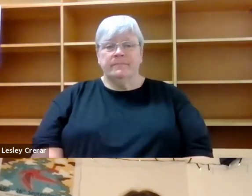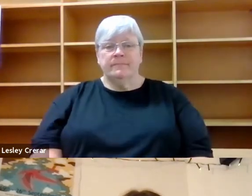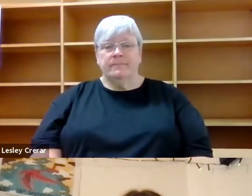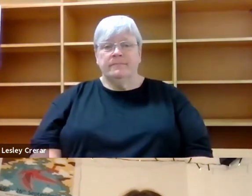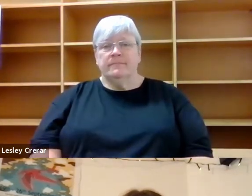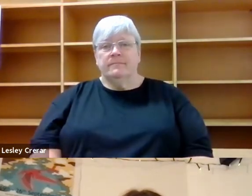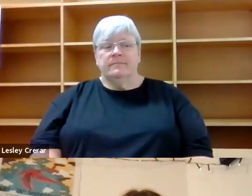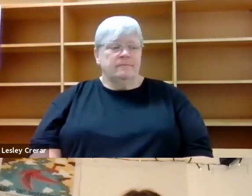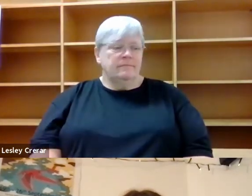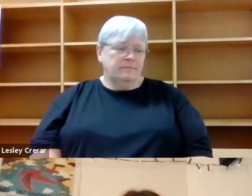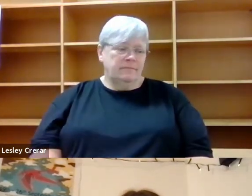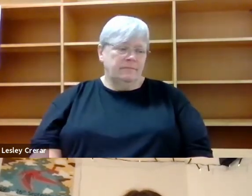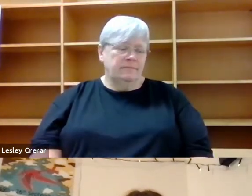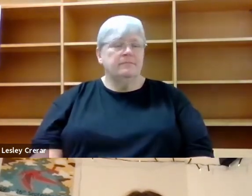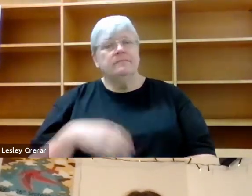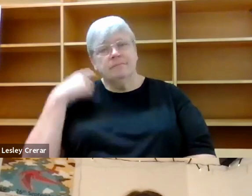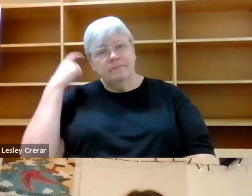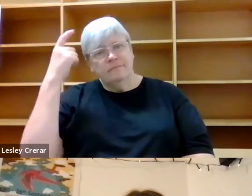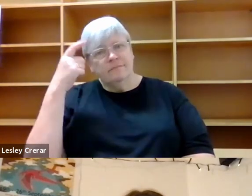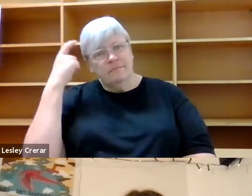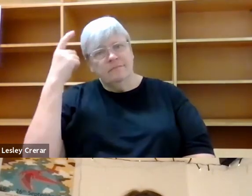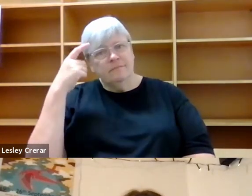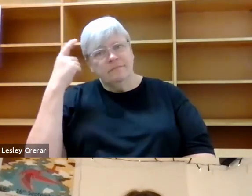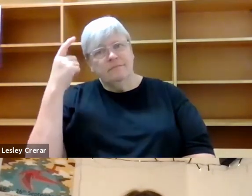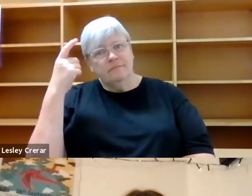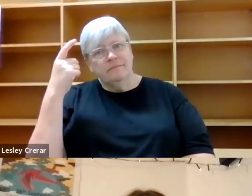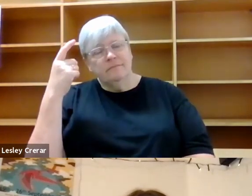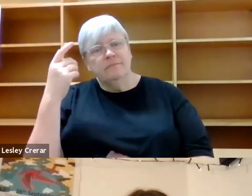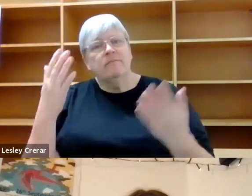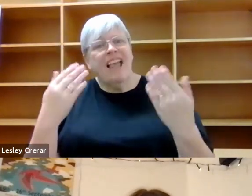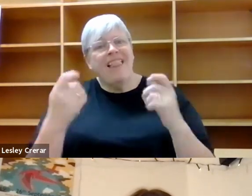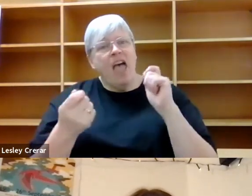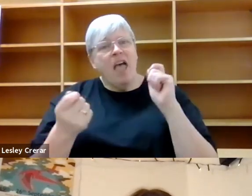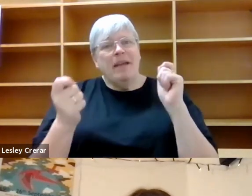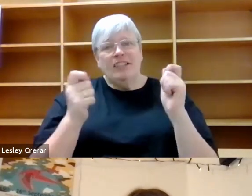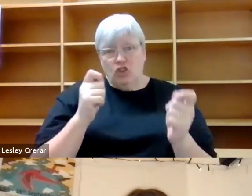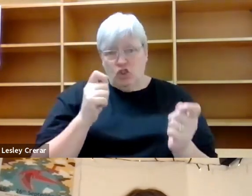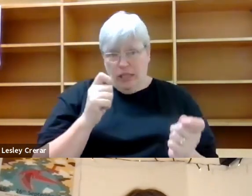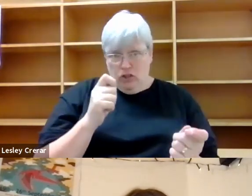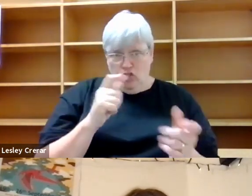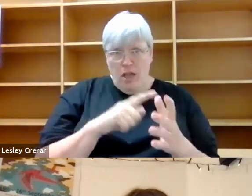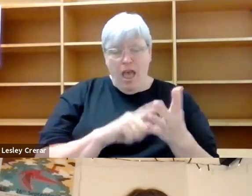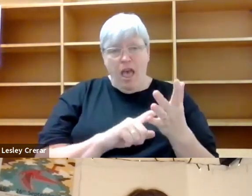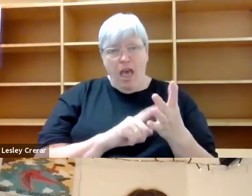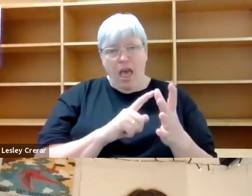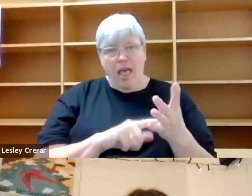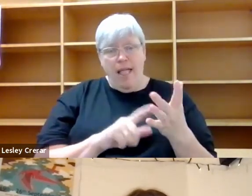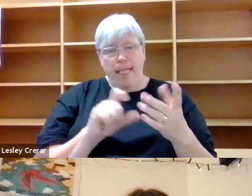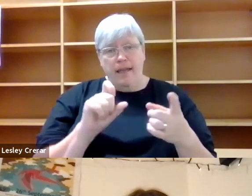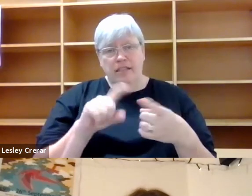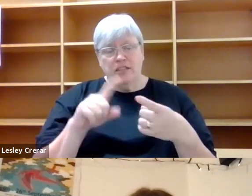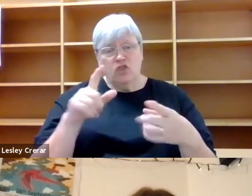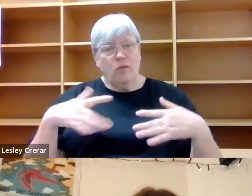Um, thinking about, um, climate change, you've sort of touched on it, Alice. Um, do you feel a sense of